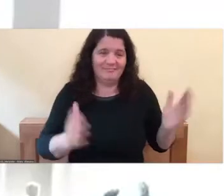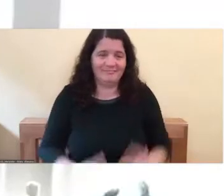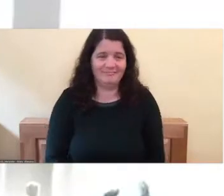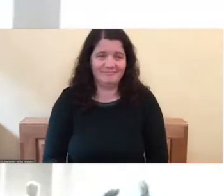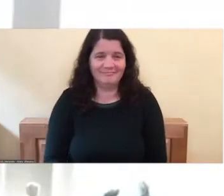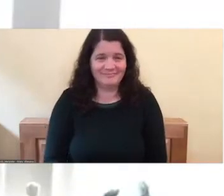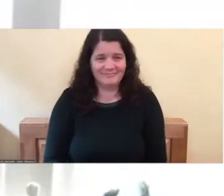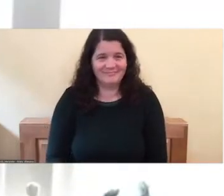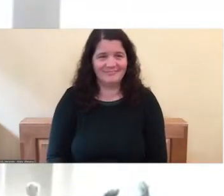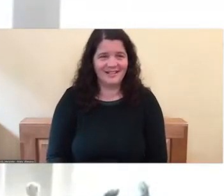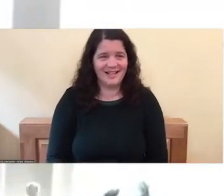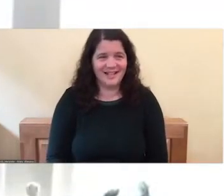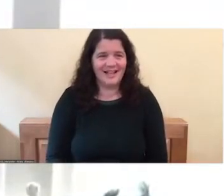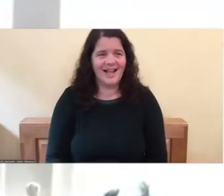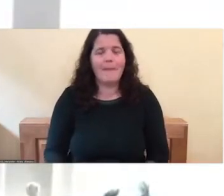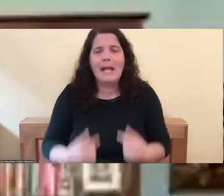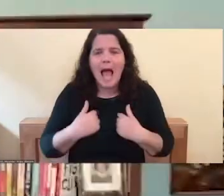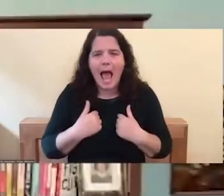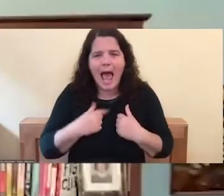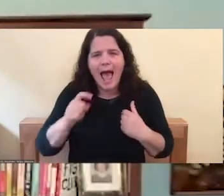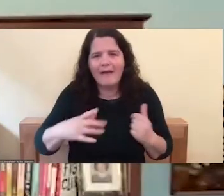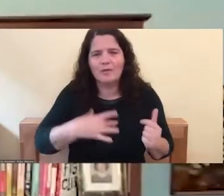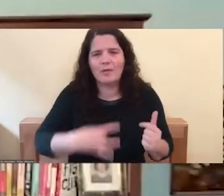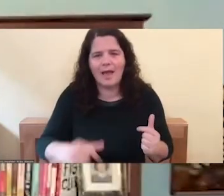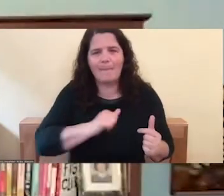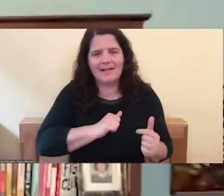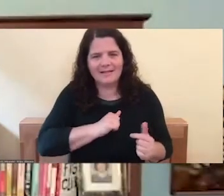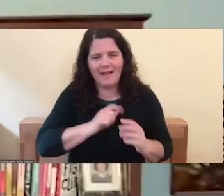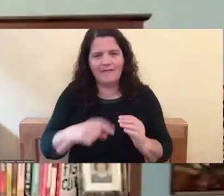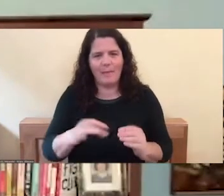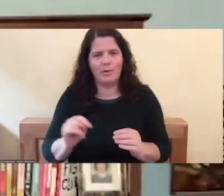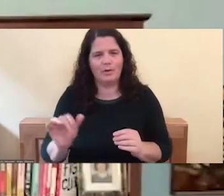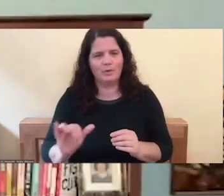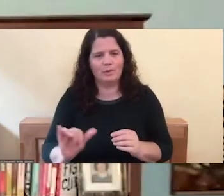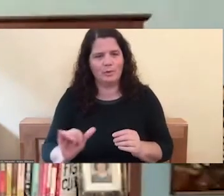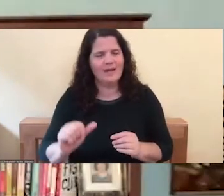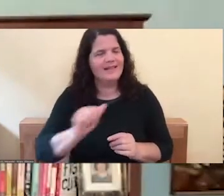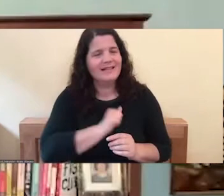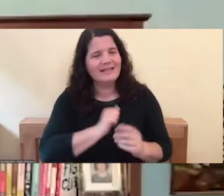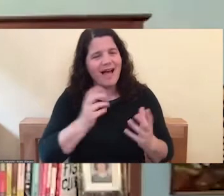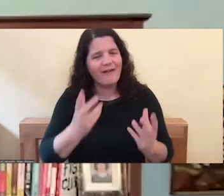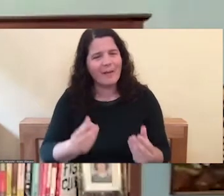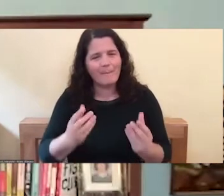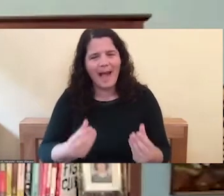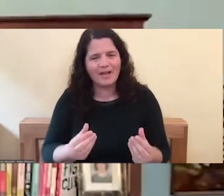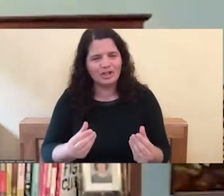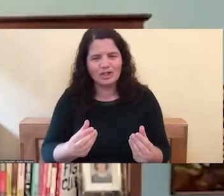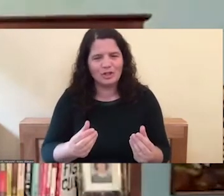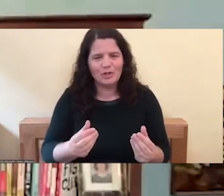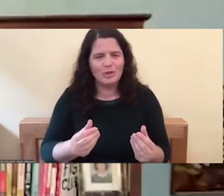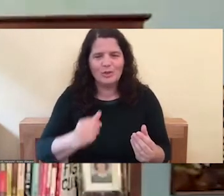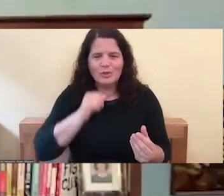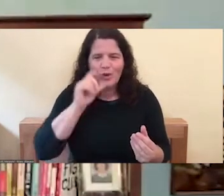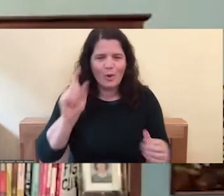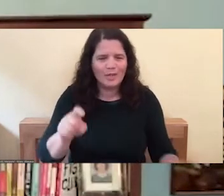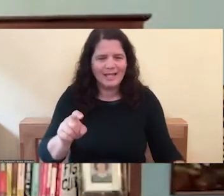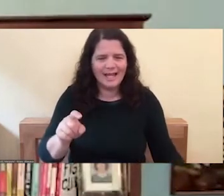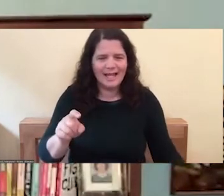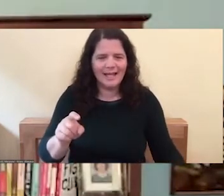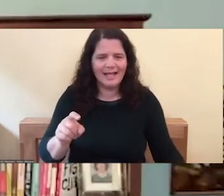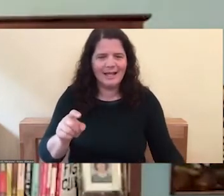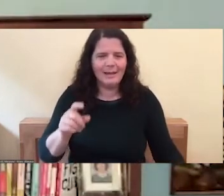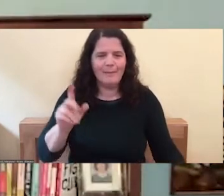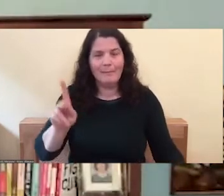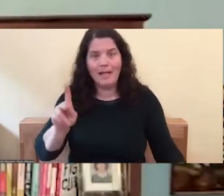channel. I can like myself. I mean, that's the thing. That's the thing with self-compassion. You don't need people to like you and think you're